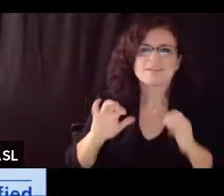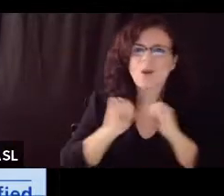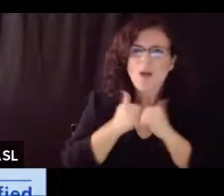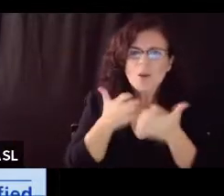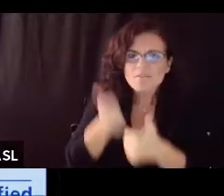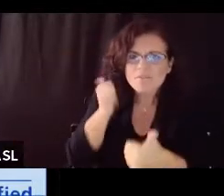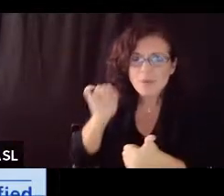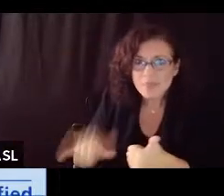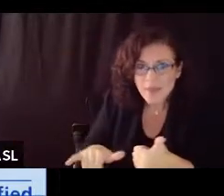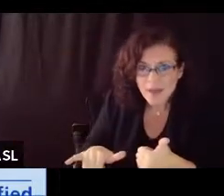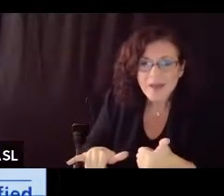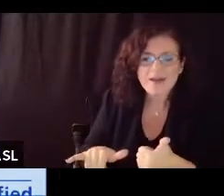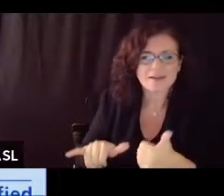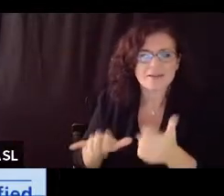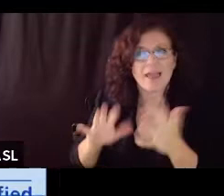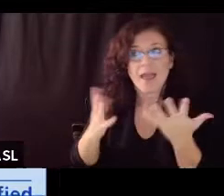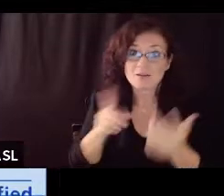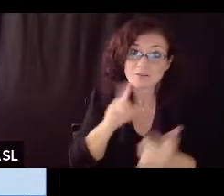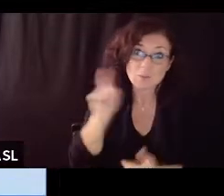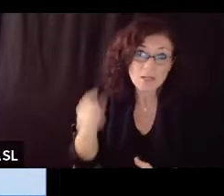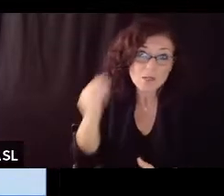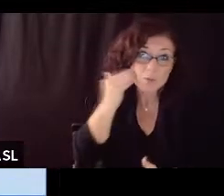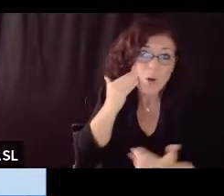transmission next slide please